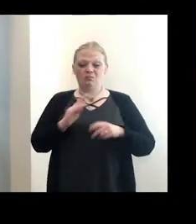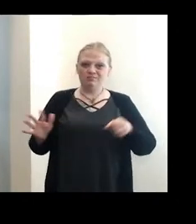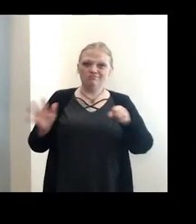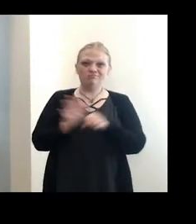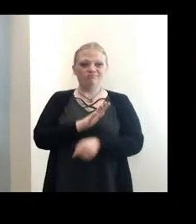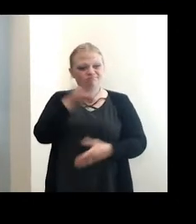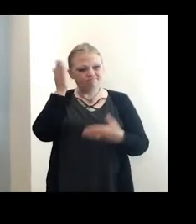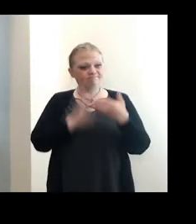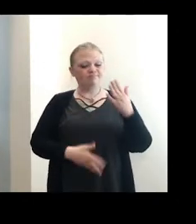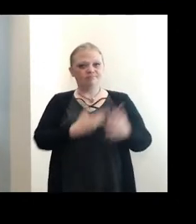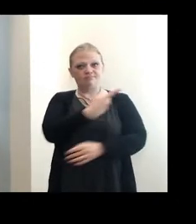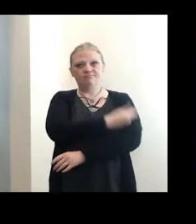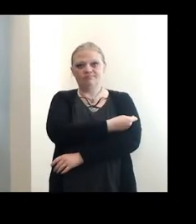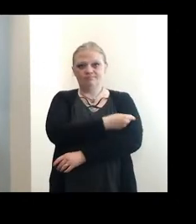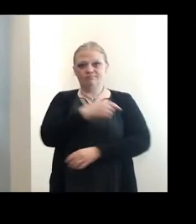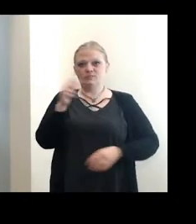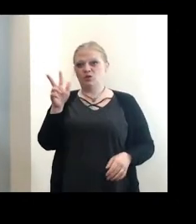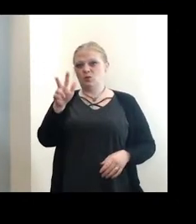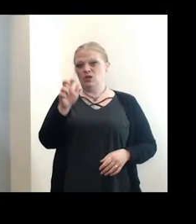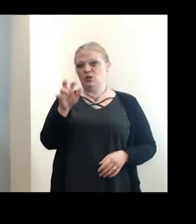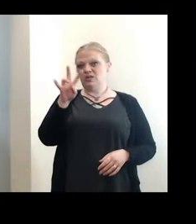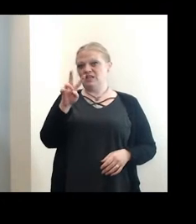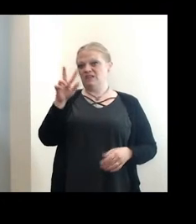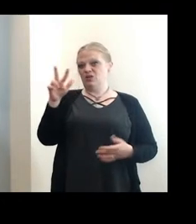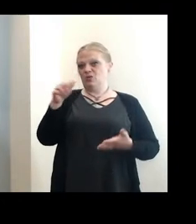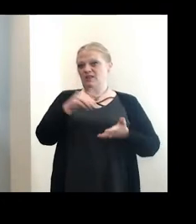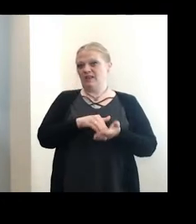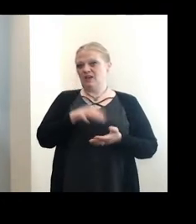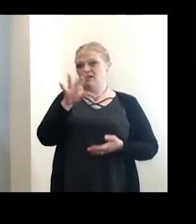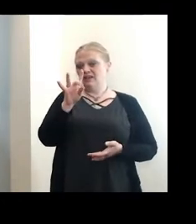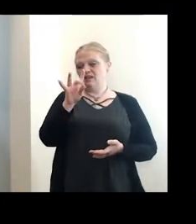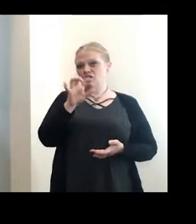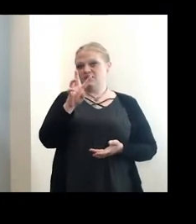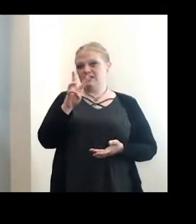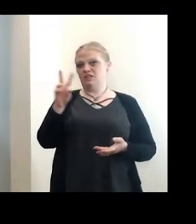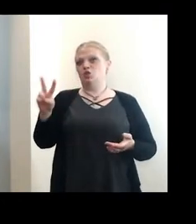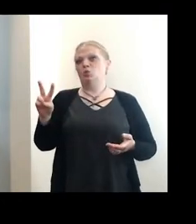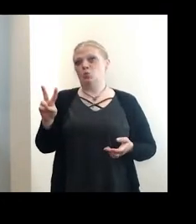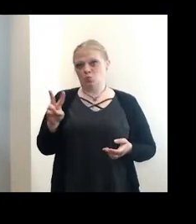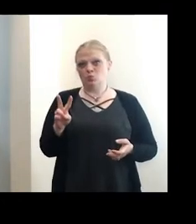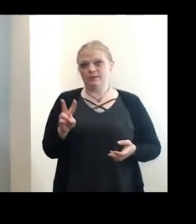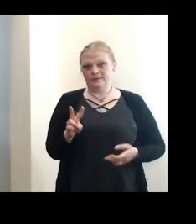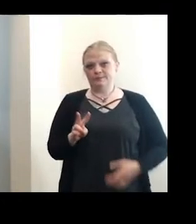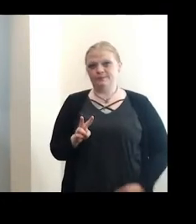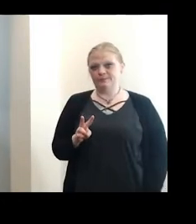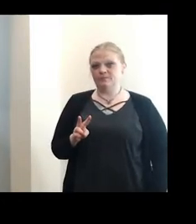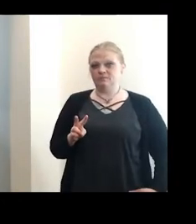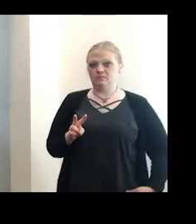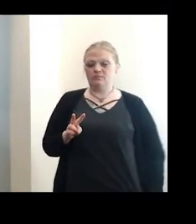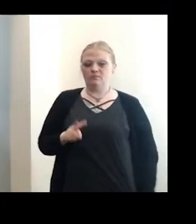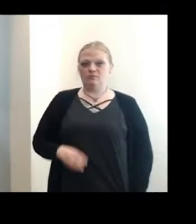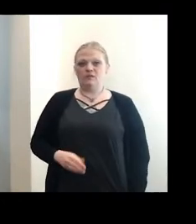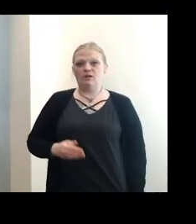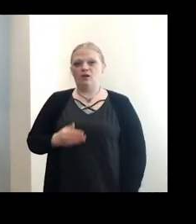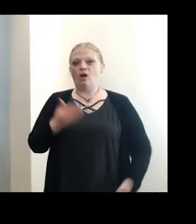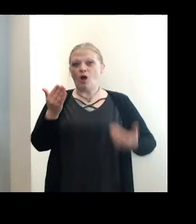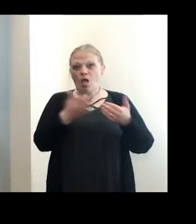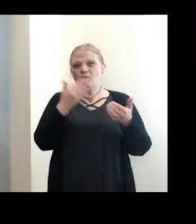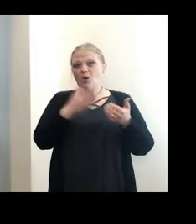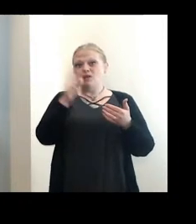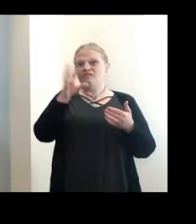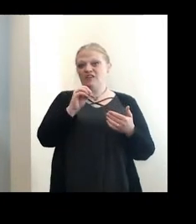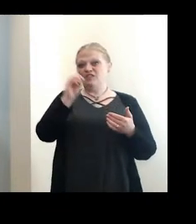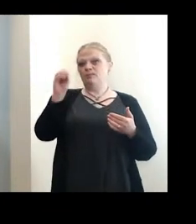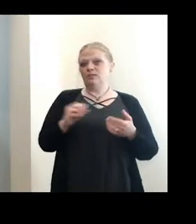vaccinated in our community. That's 373,862, which is almost 50%